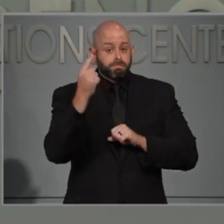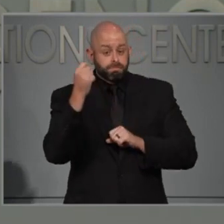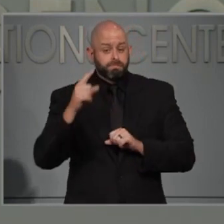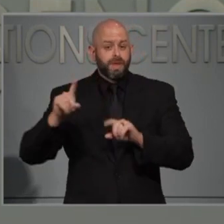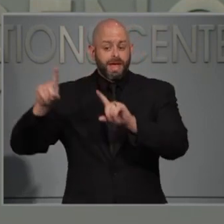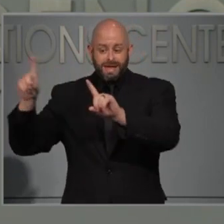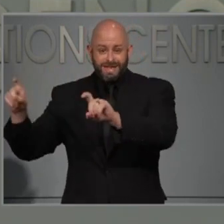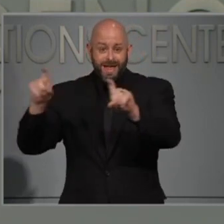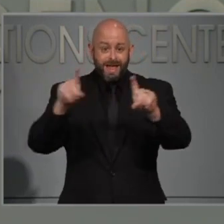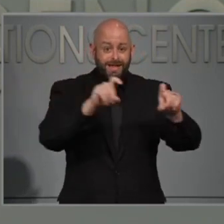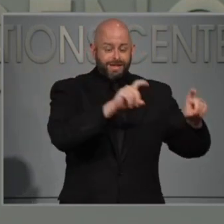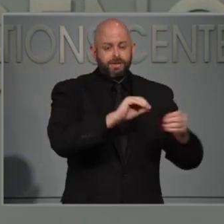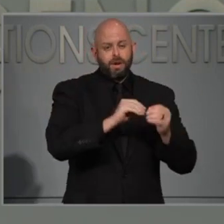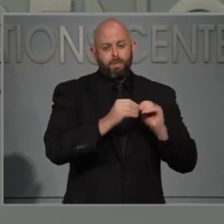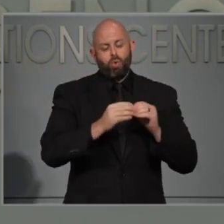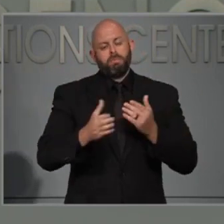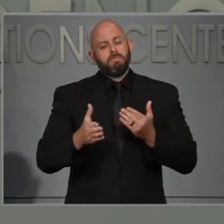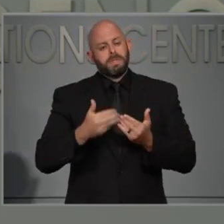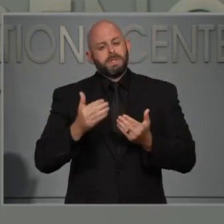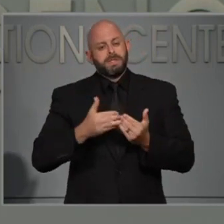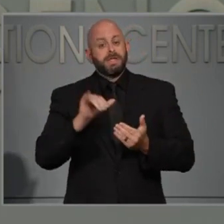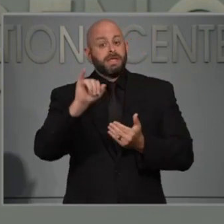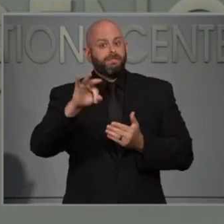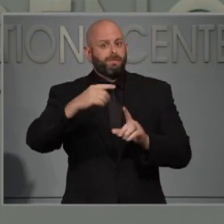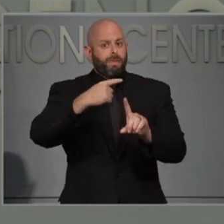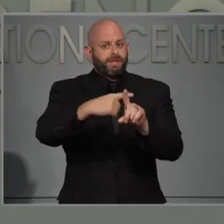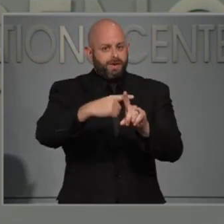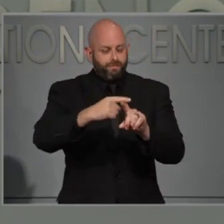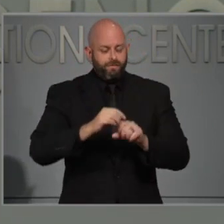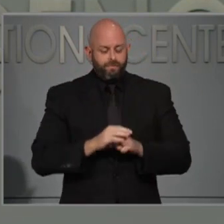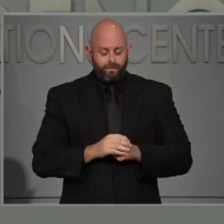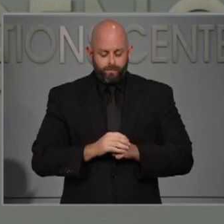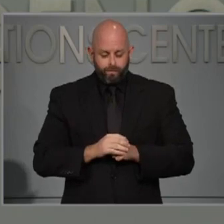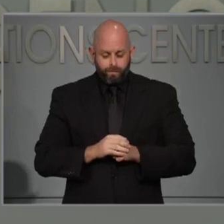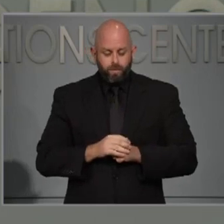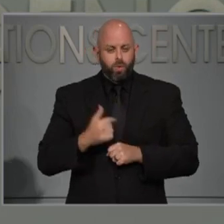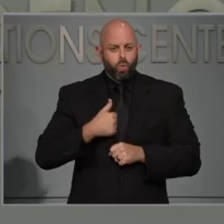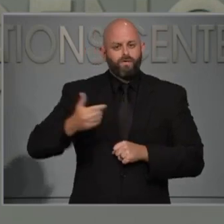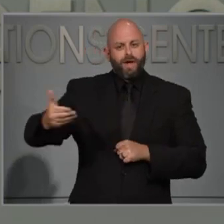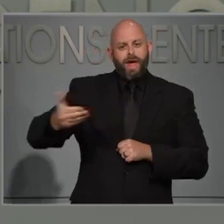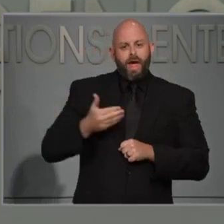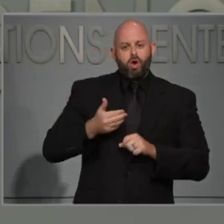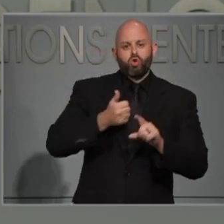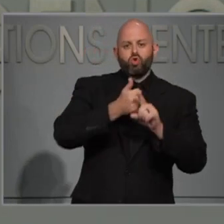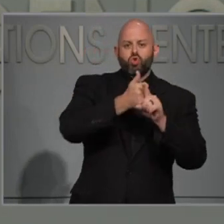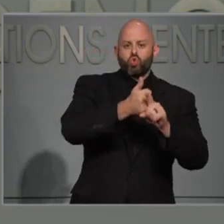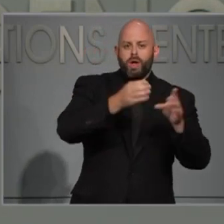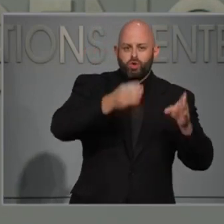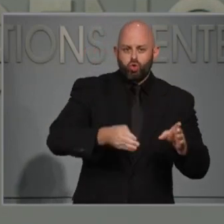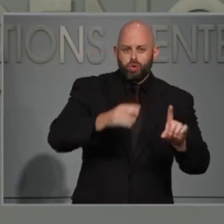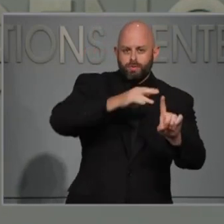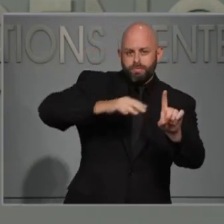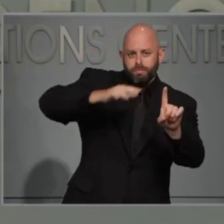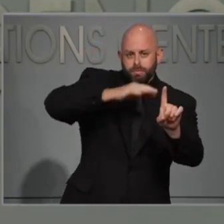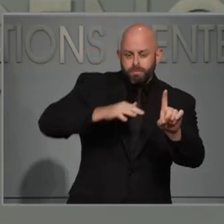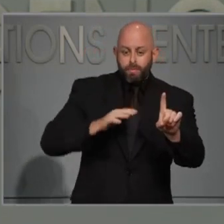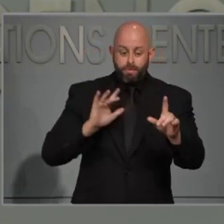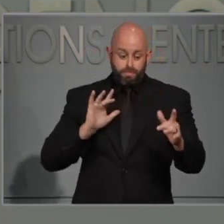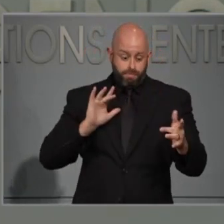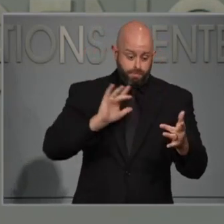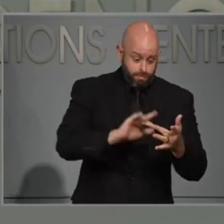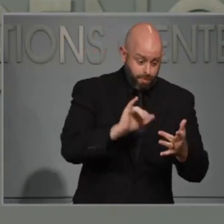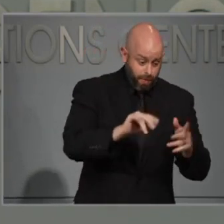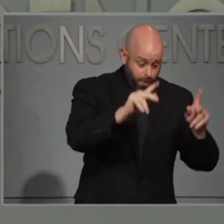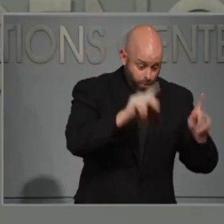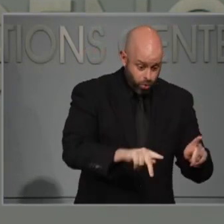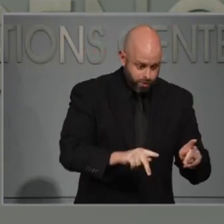When we have a positive test, then our tracers and others at local health departments will reach out to that person and then collect